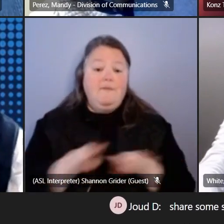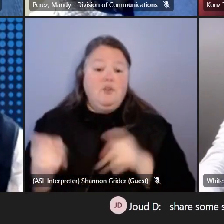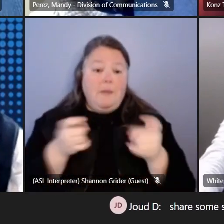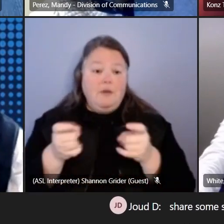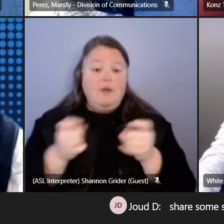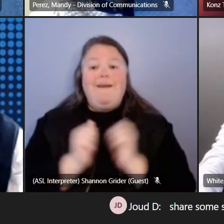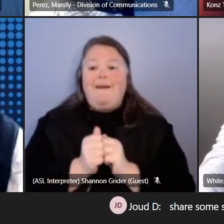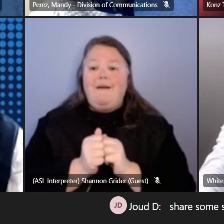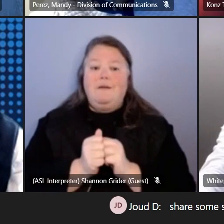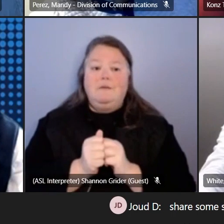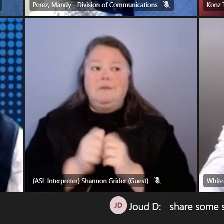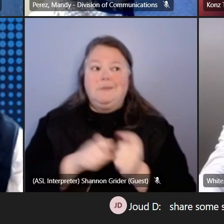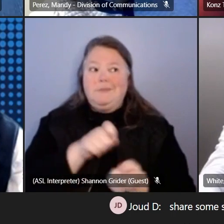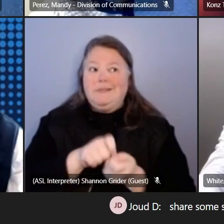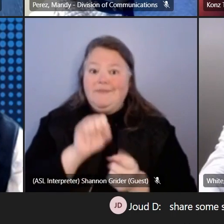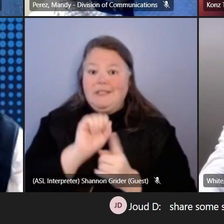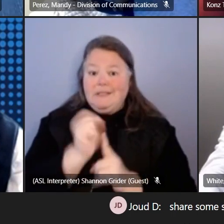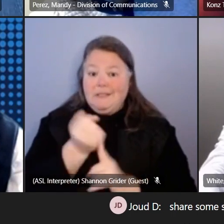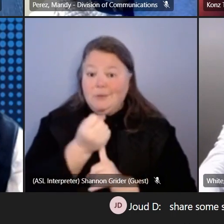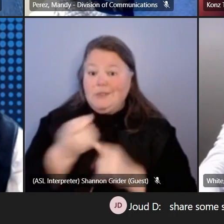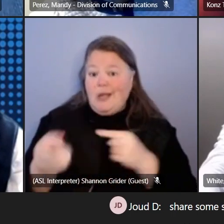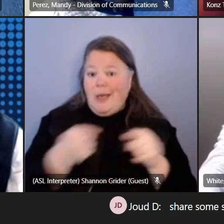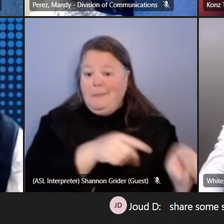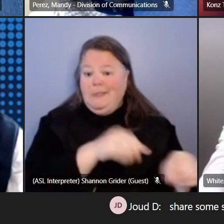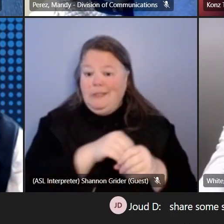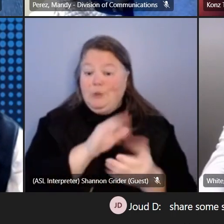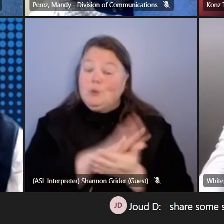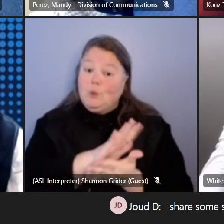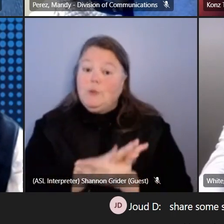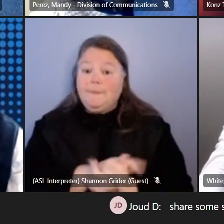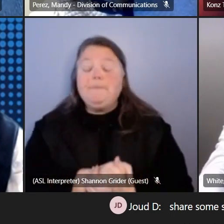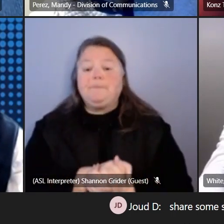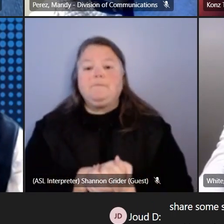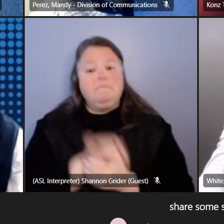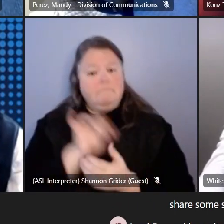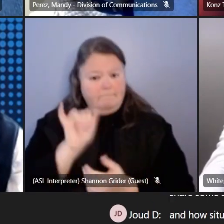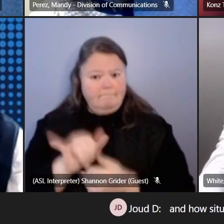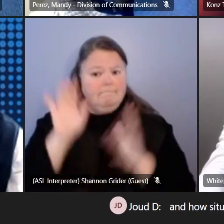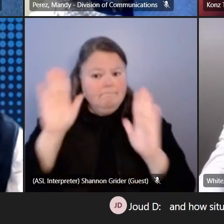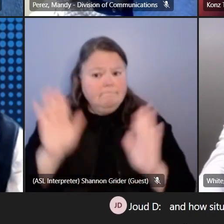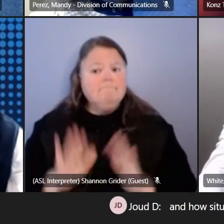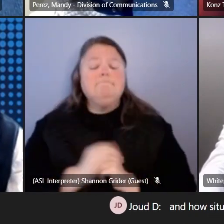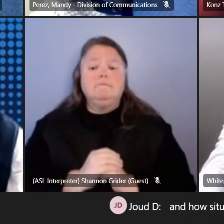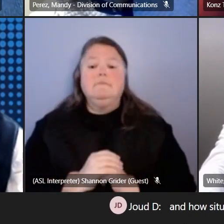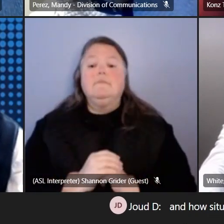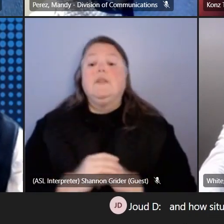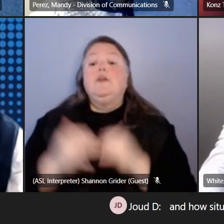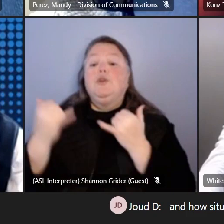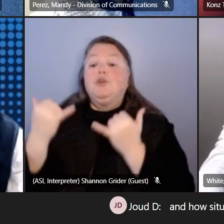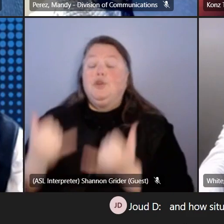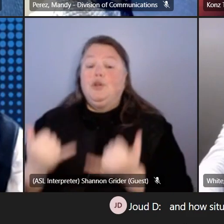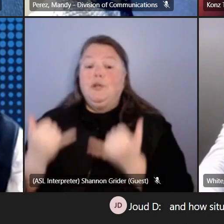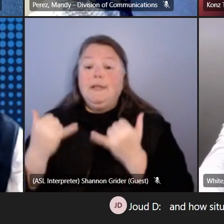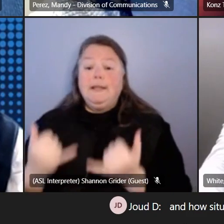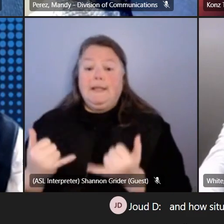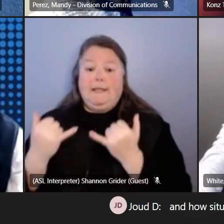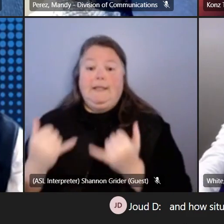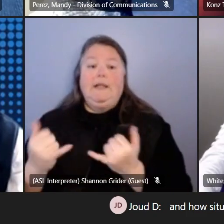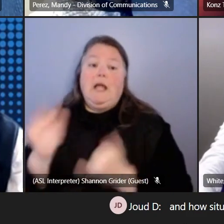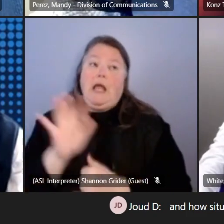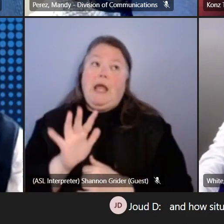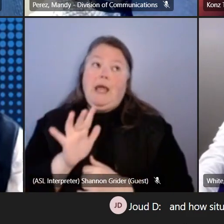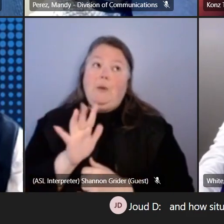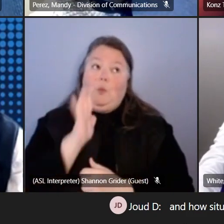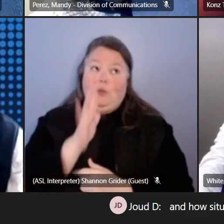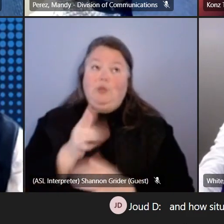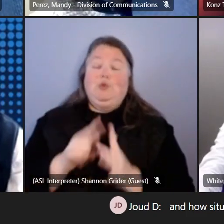situations were handled in schools. So that was really great and currently I'm about to